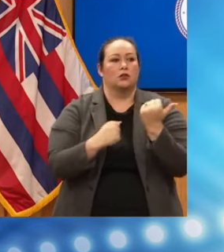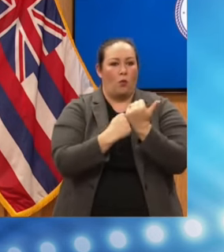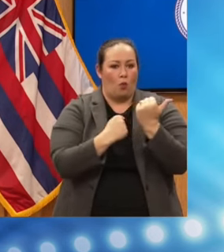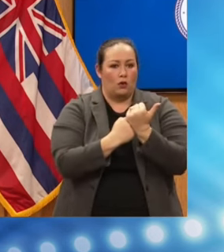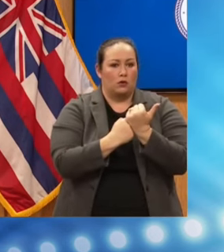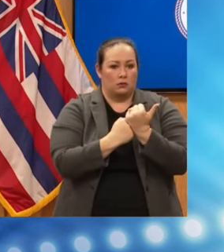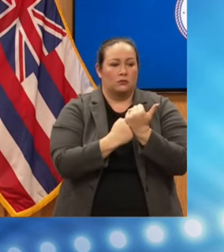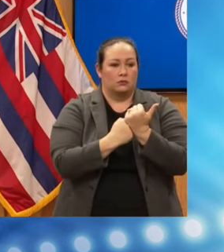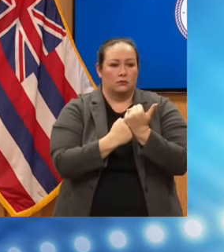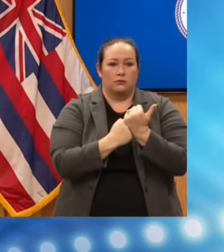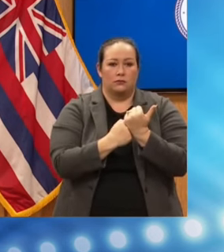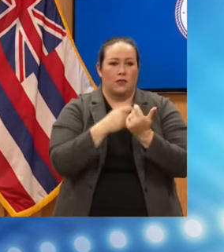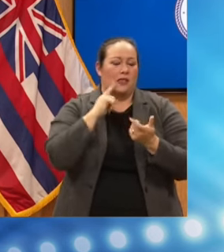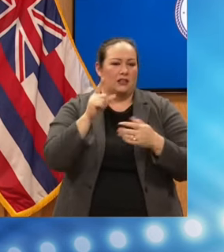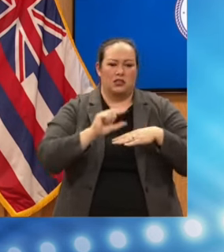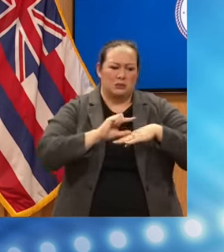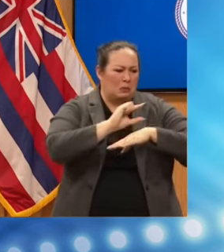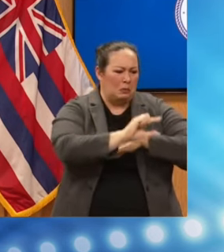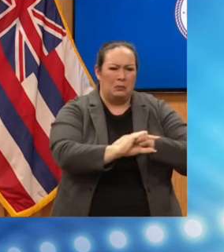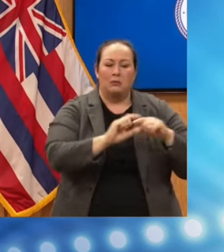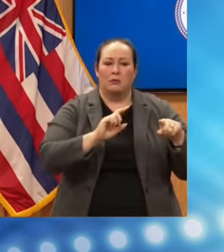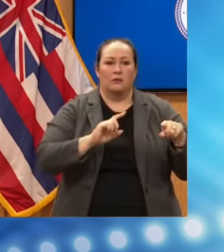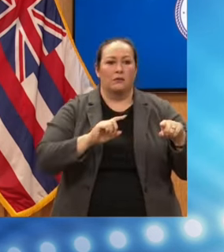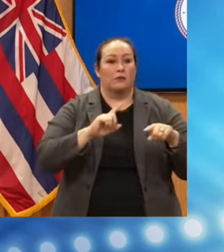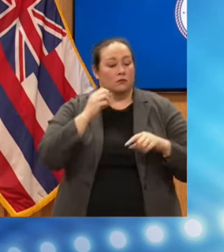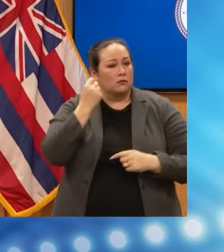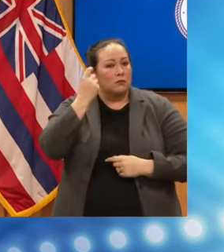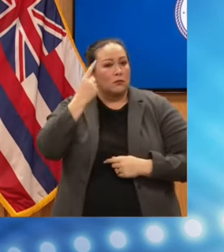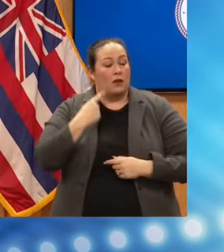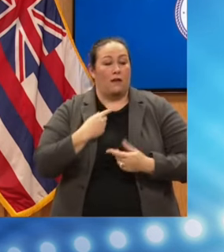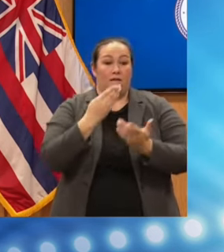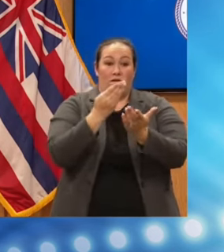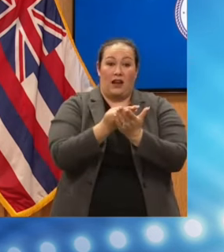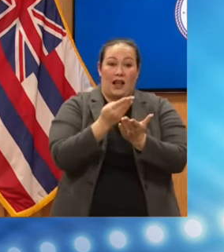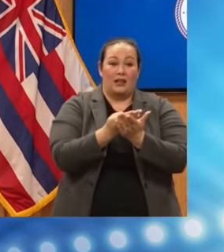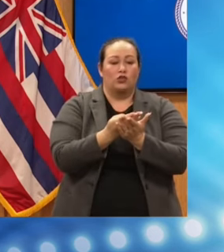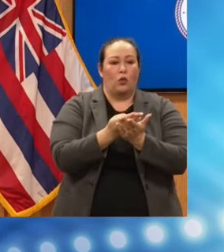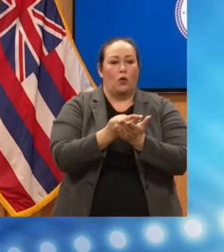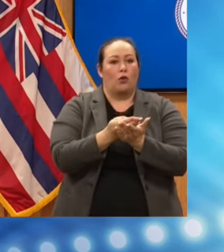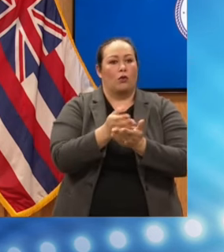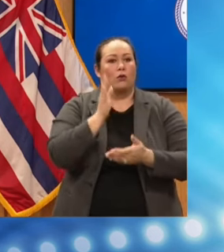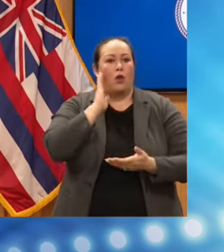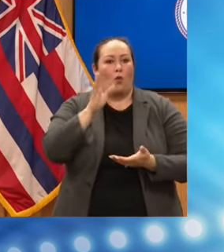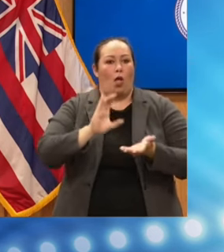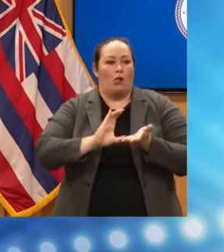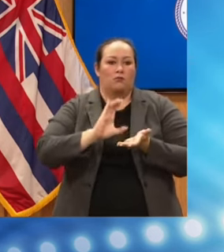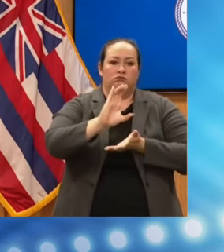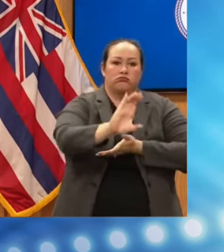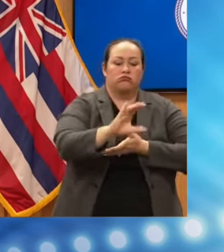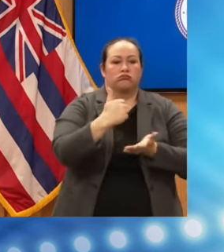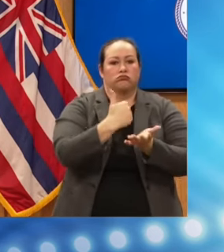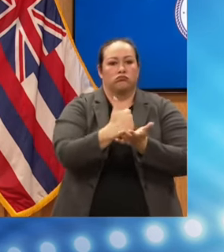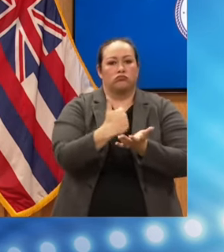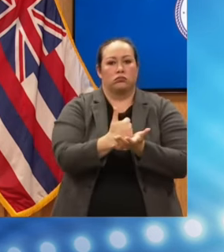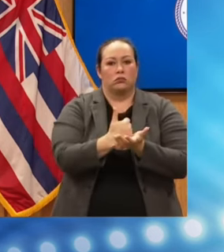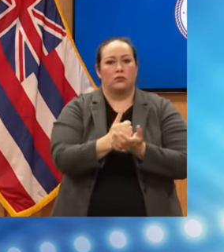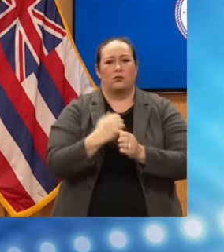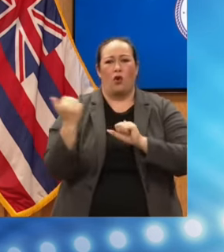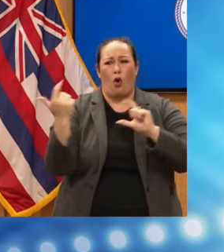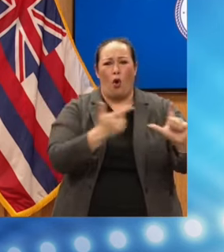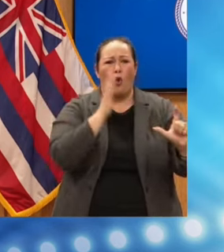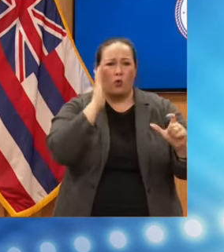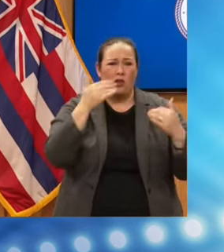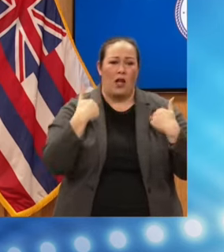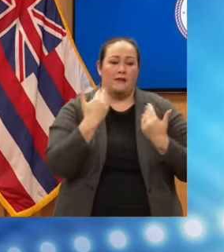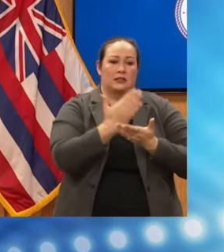piece of what's going to be necessary. But the financial aspects of the recovery will help blunt the loss of life. Because all of us will have a